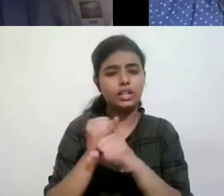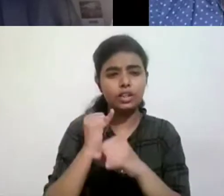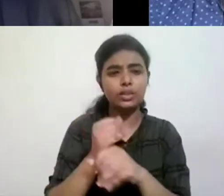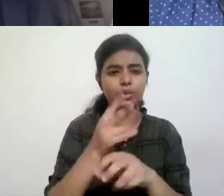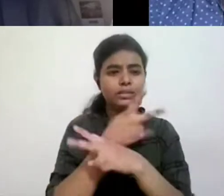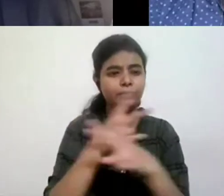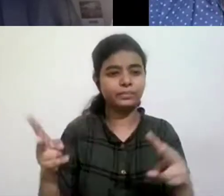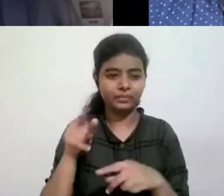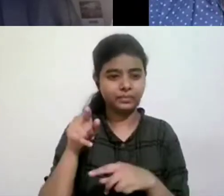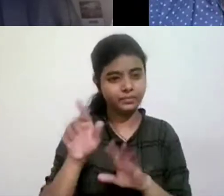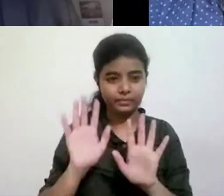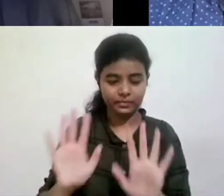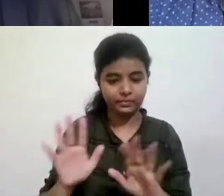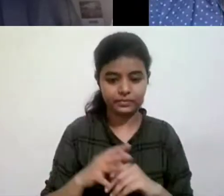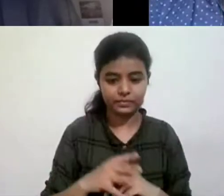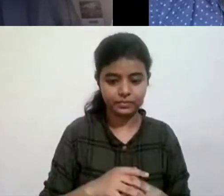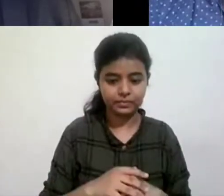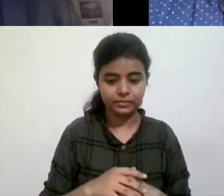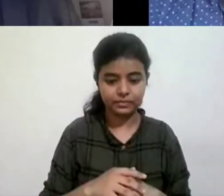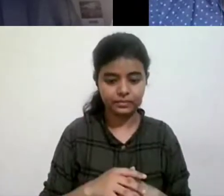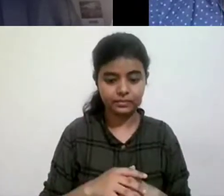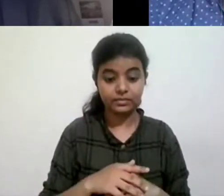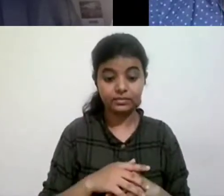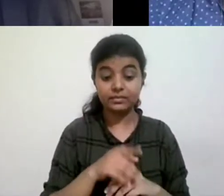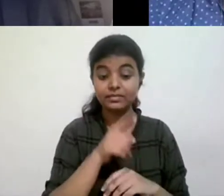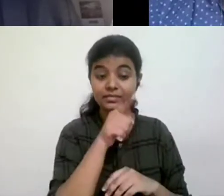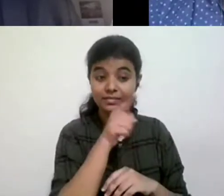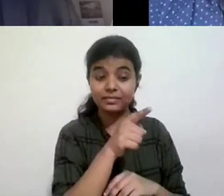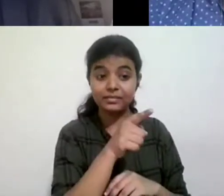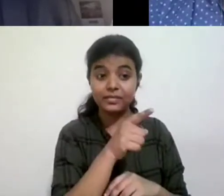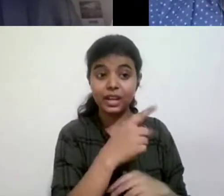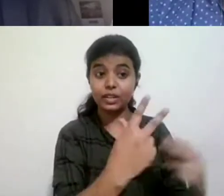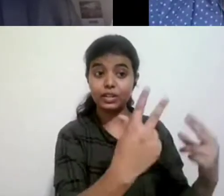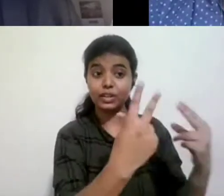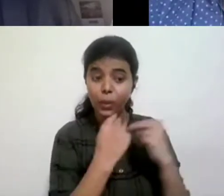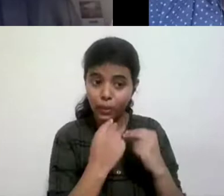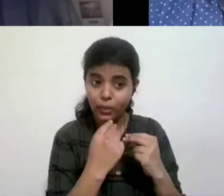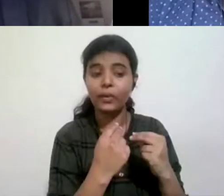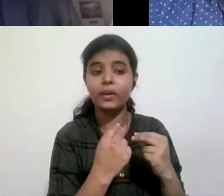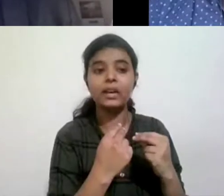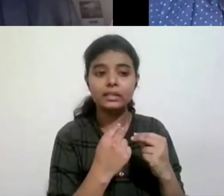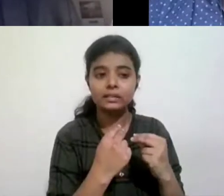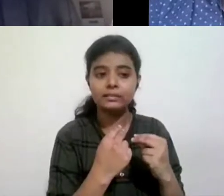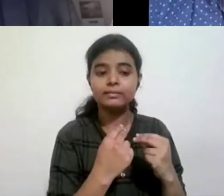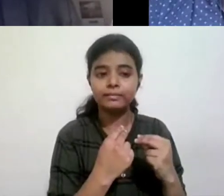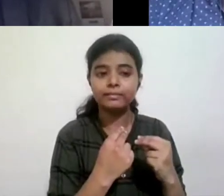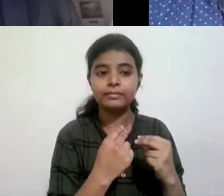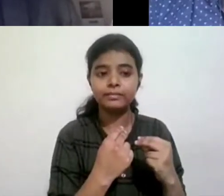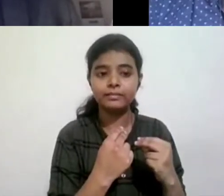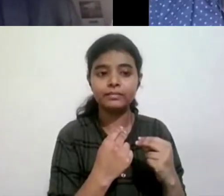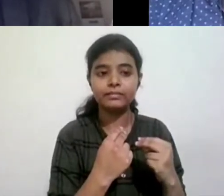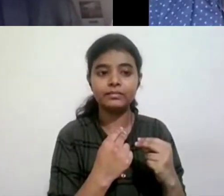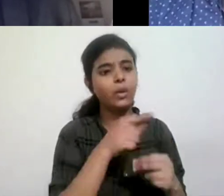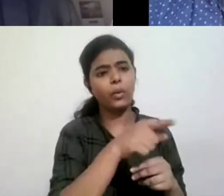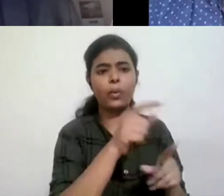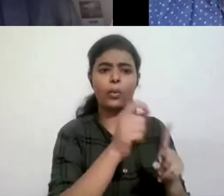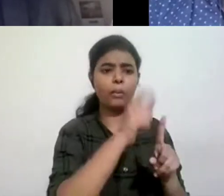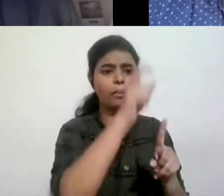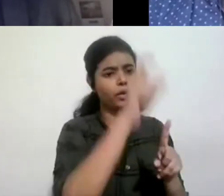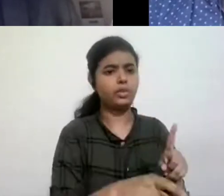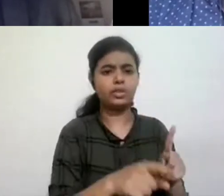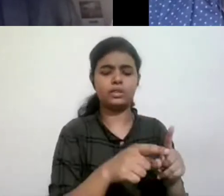uh, her rejecting me, like I take it as her personal choice, but